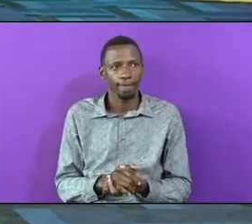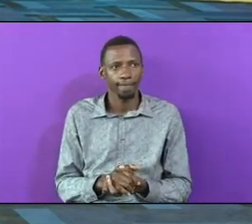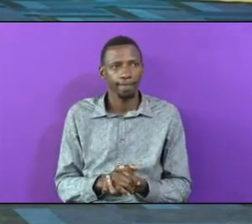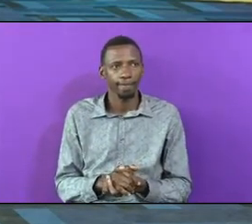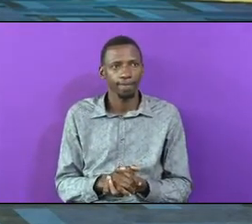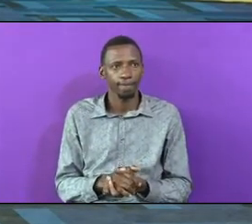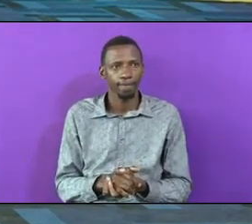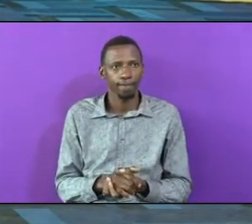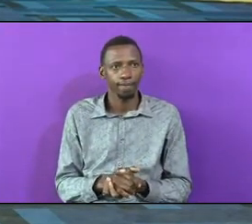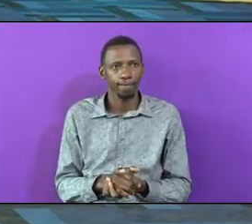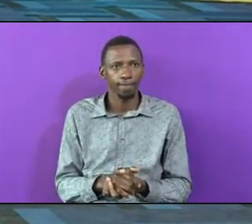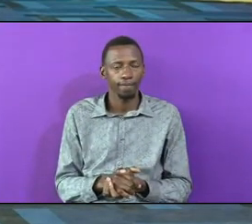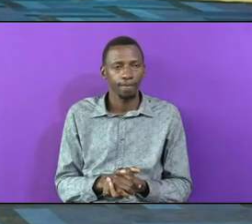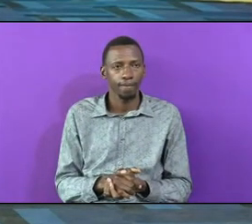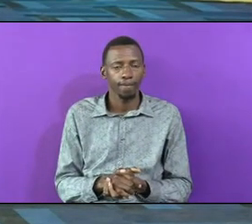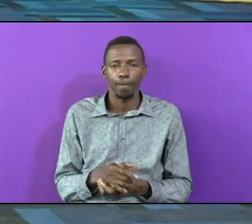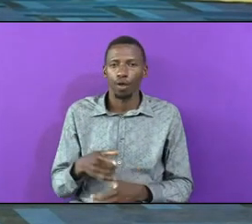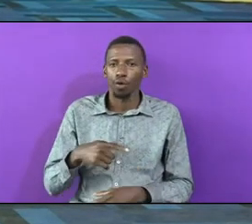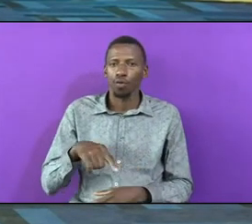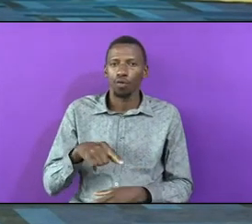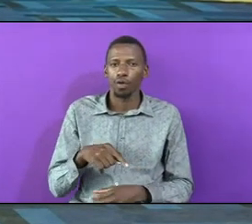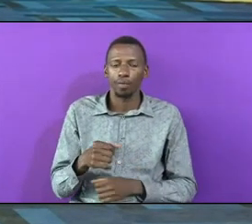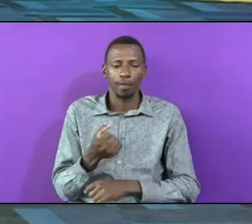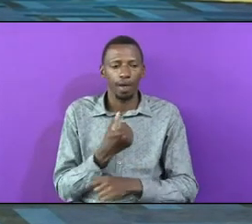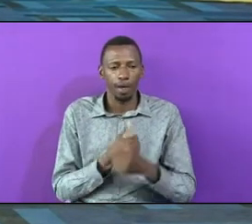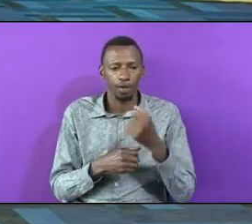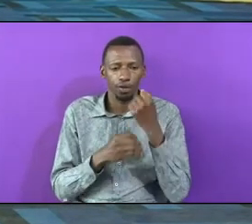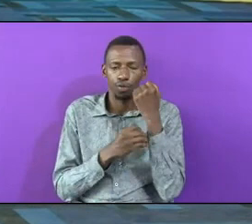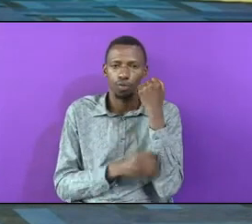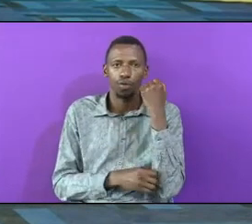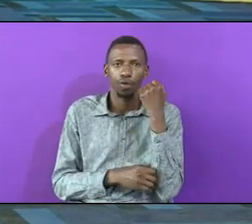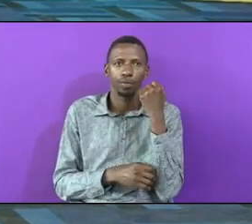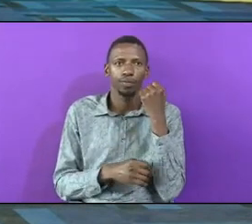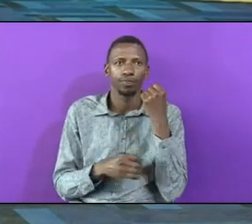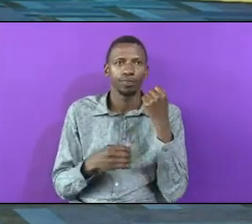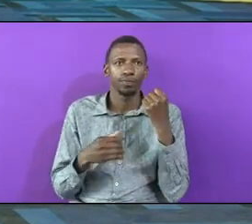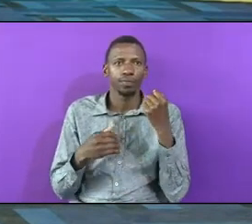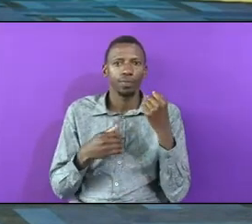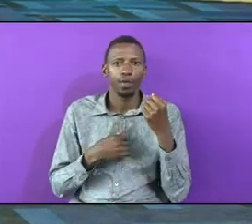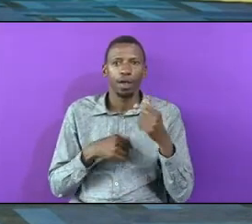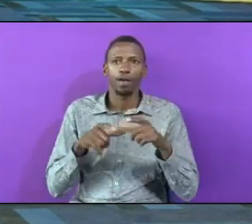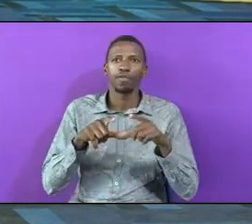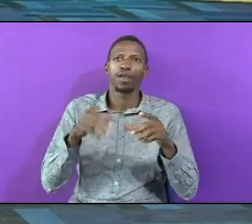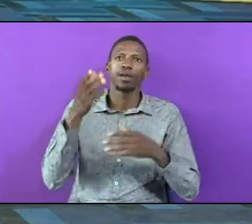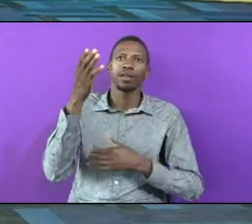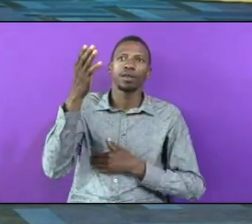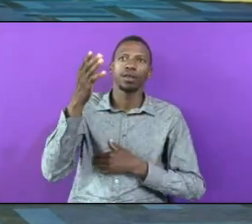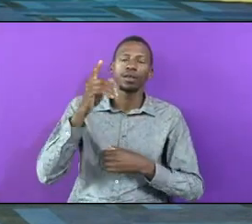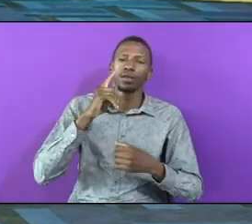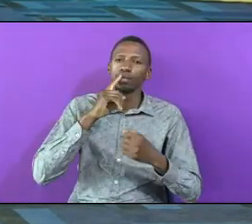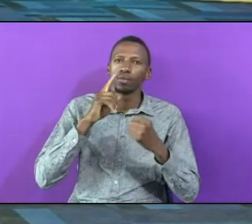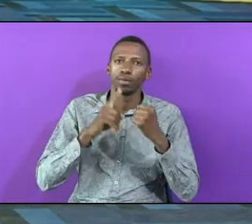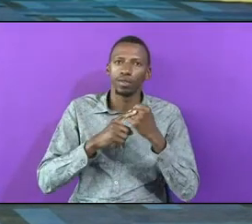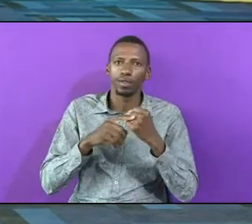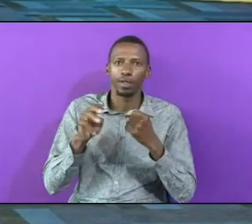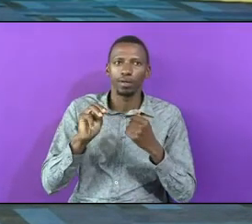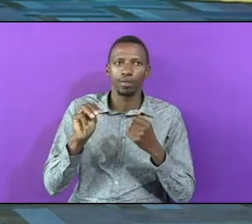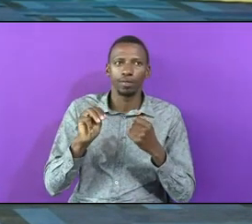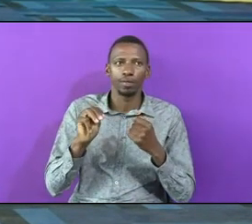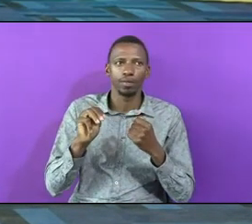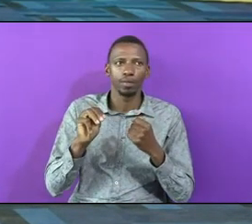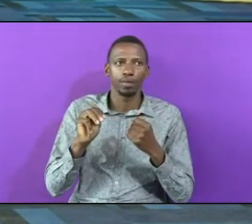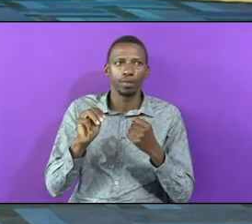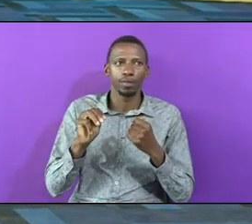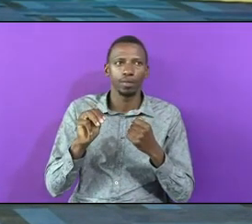We Are Doing So Poorly There's A plot Here I Don't Know That Is 600 Million When Mogere Came To Be The